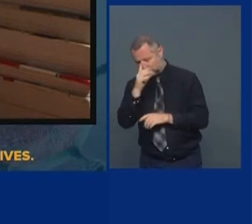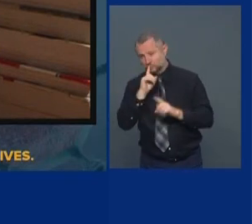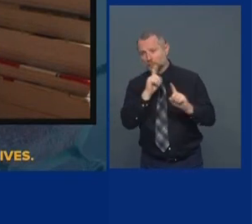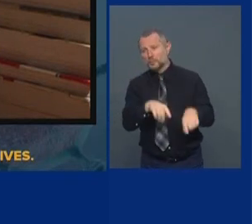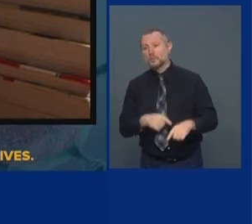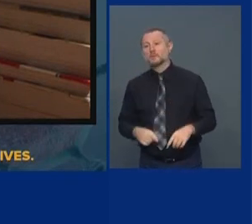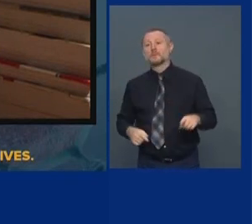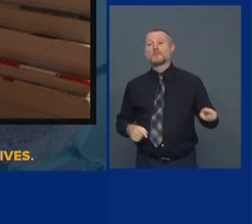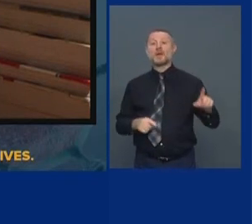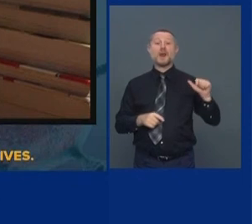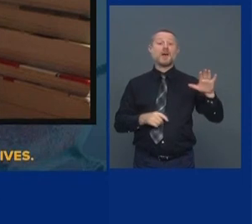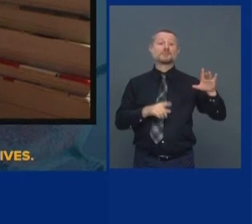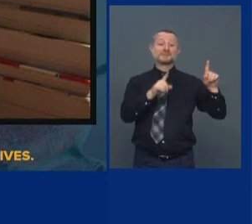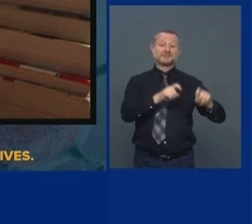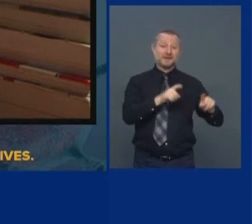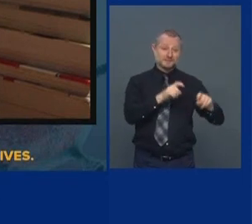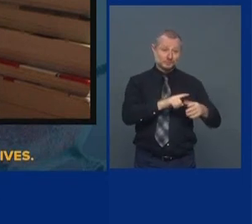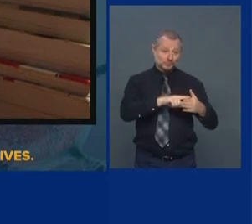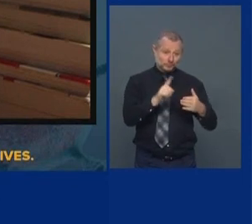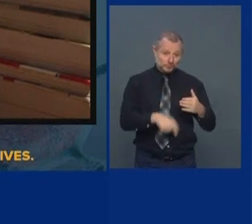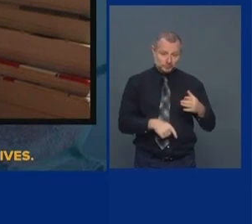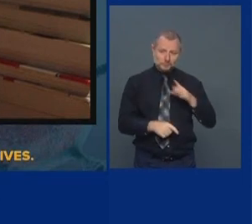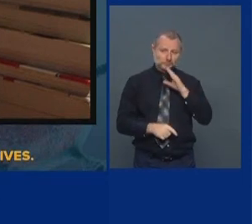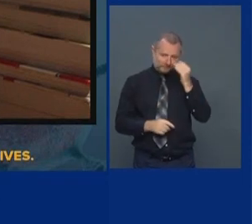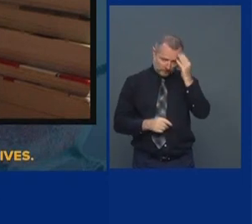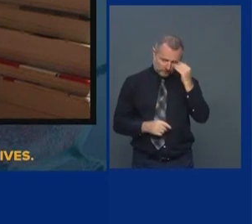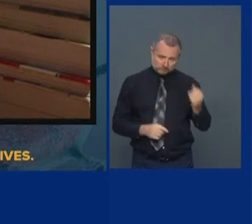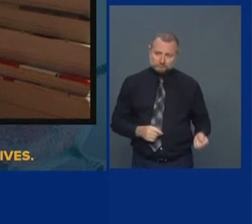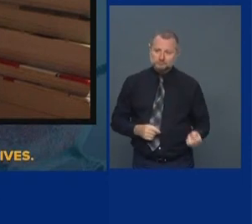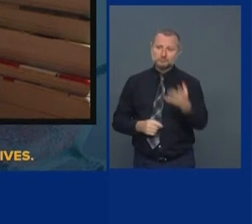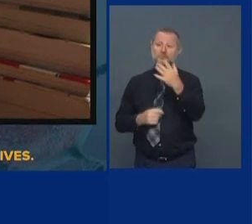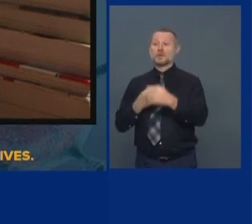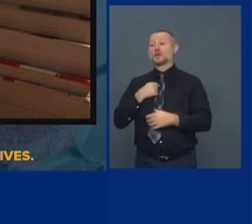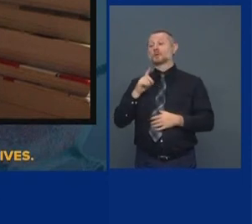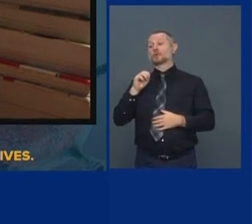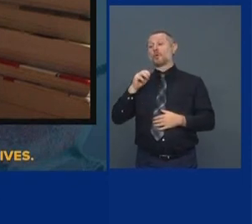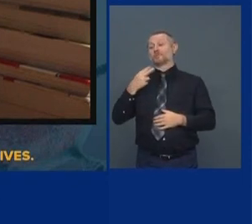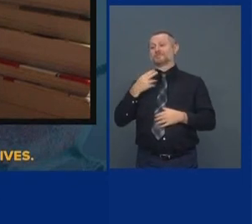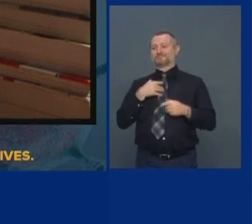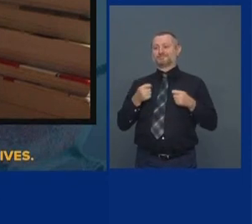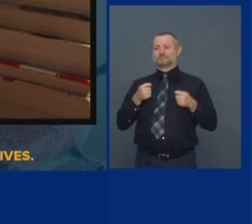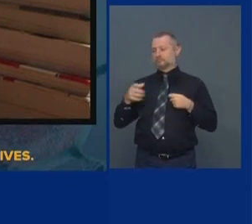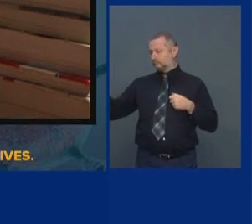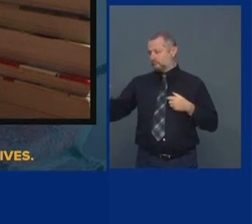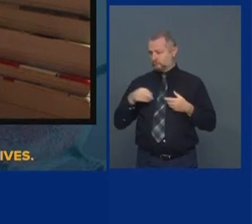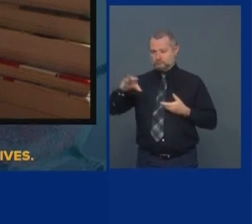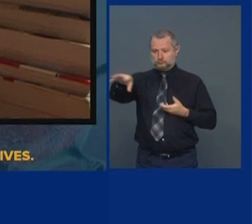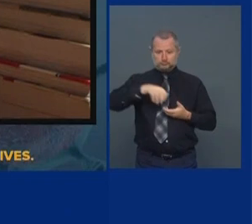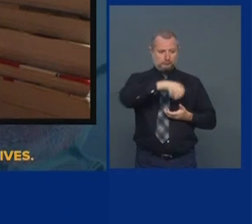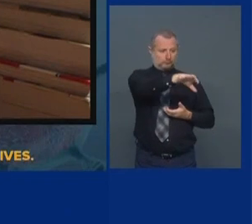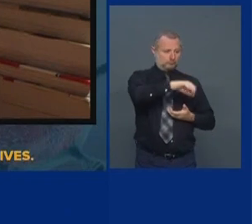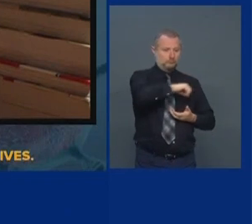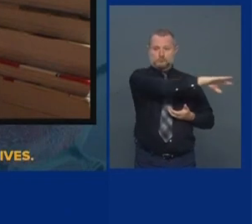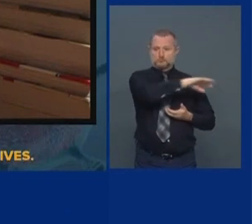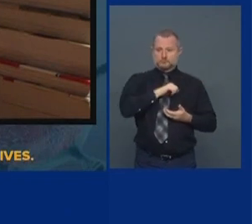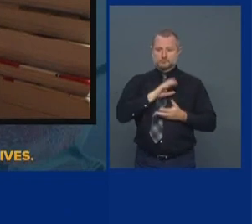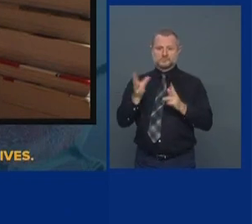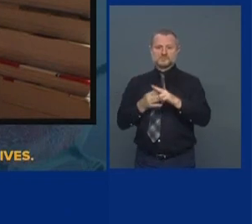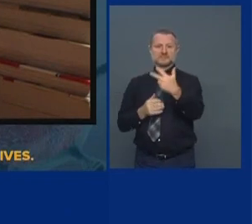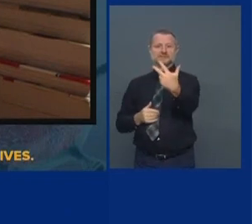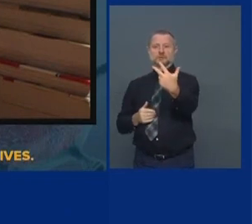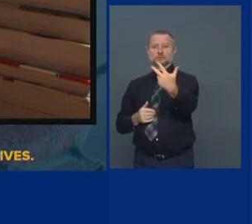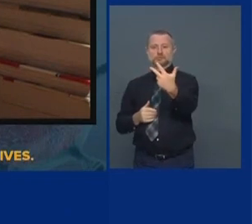information. So the Department of Health is getting the information from three different